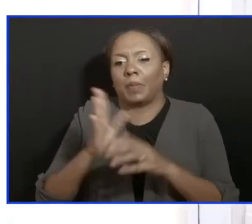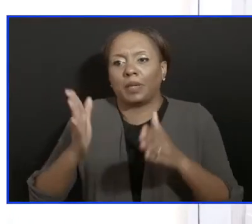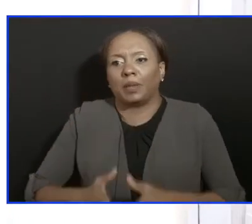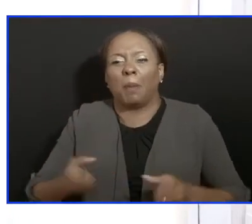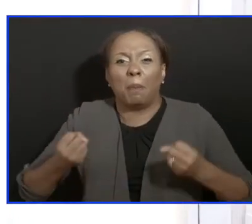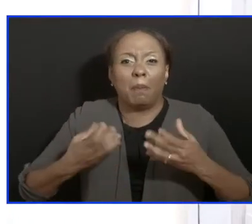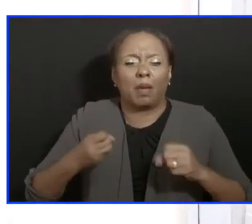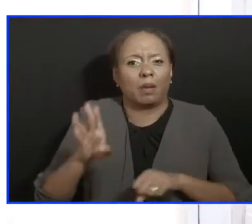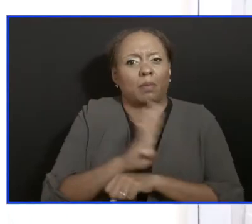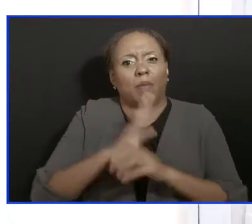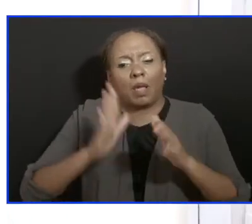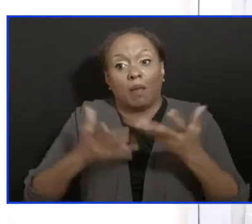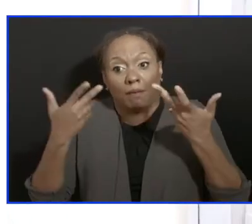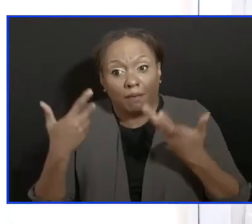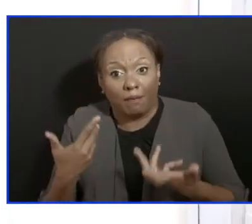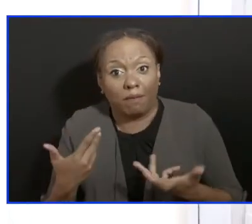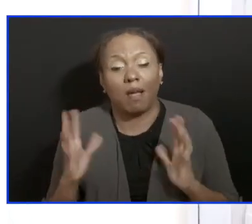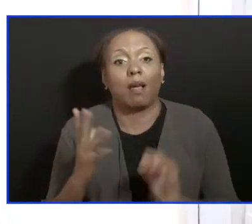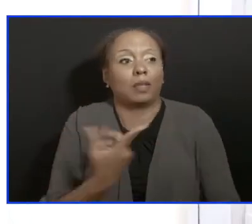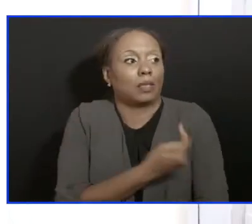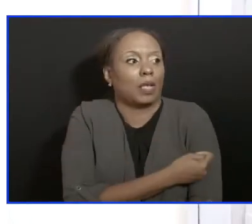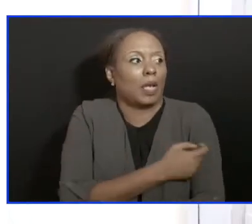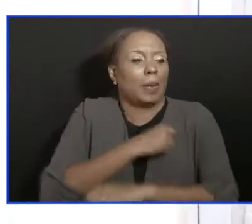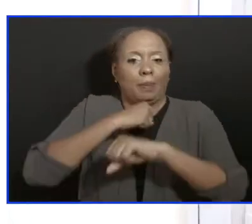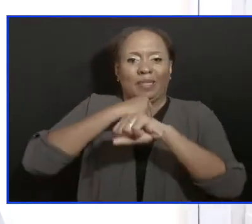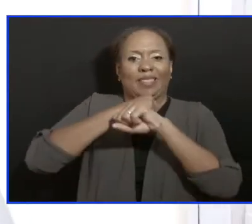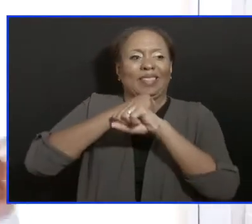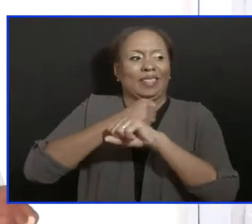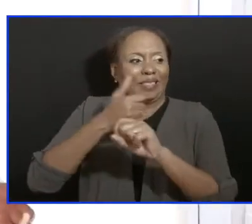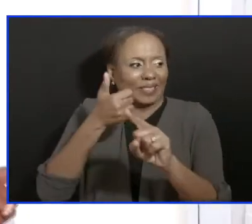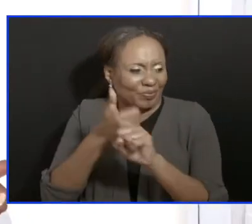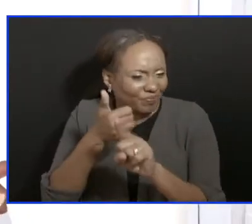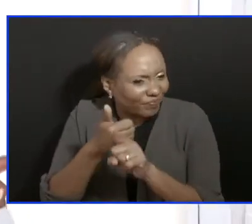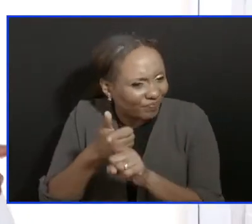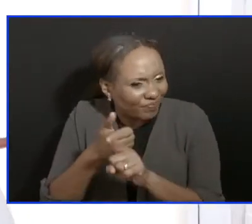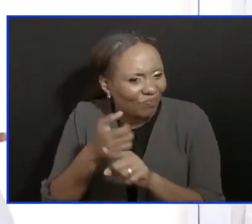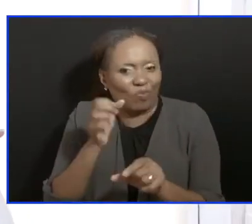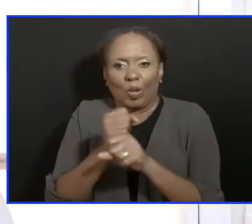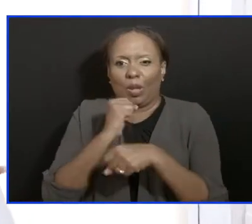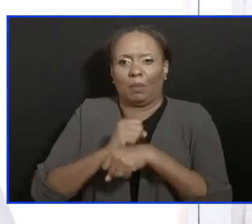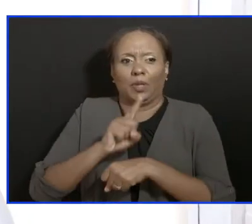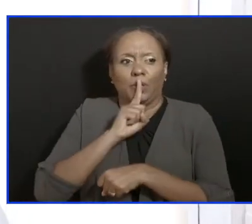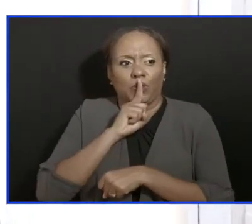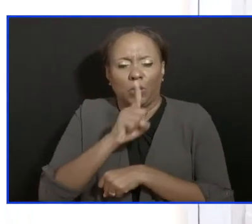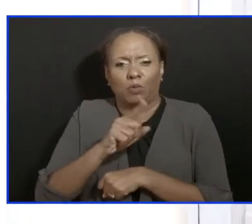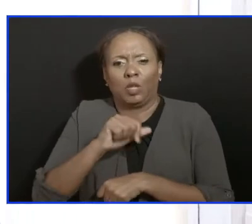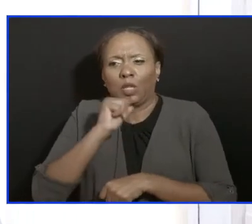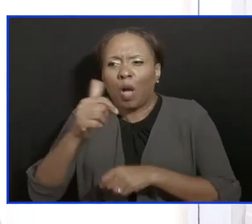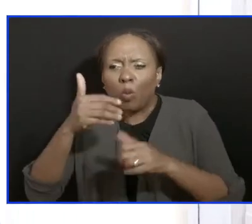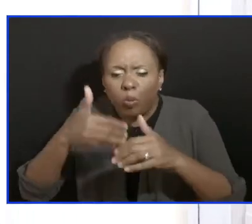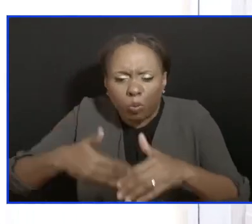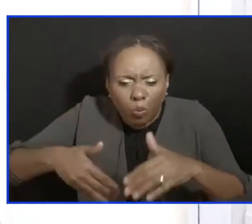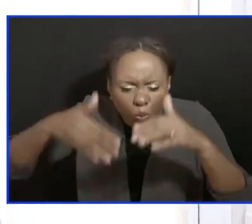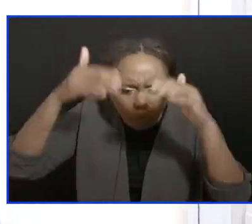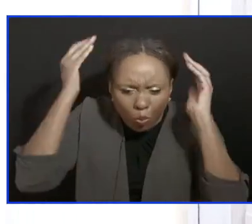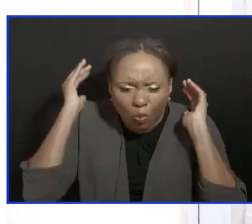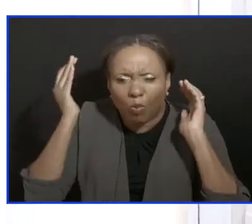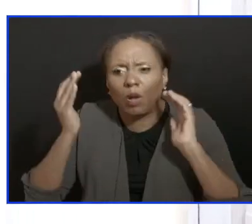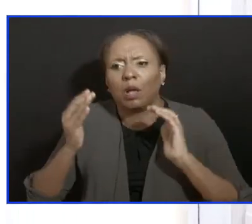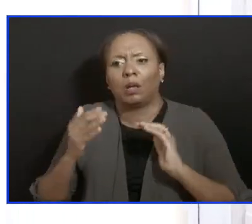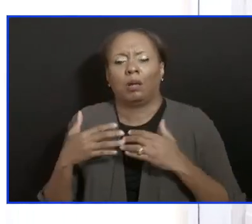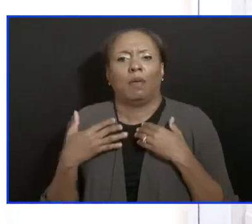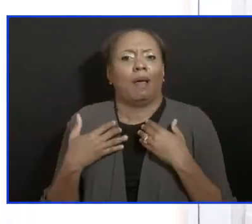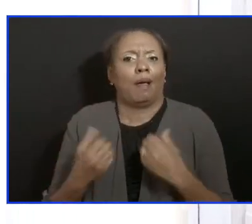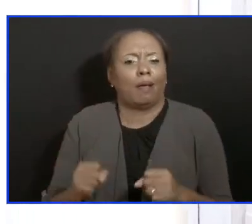this vaccine, are already protecting themselves, are already ensuring that we will not overwhelm our health system. Then I